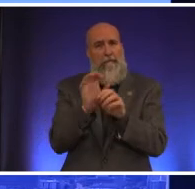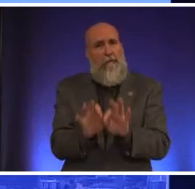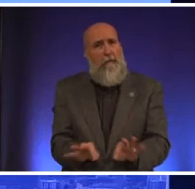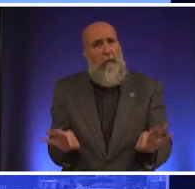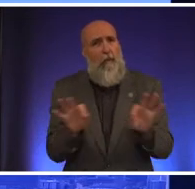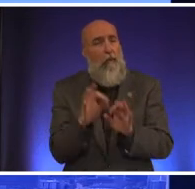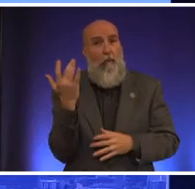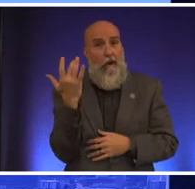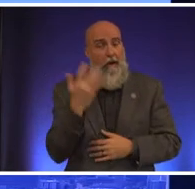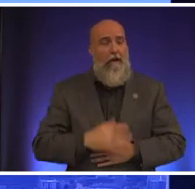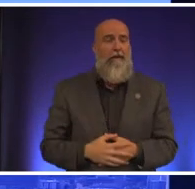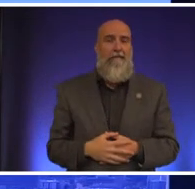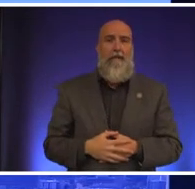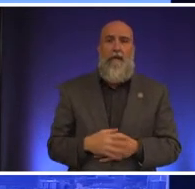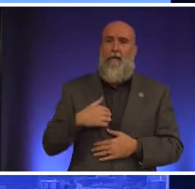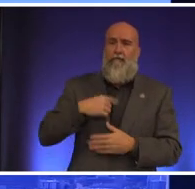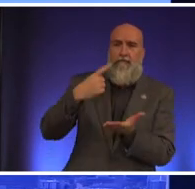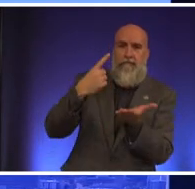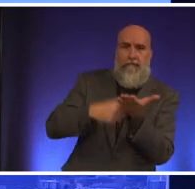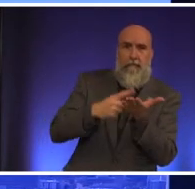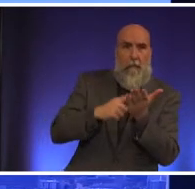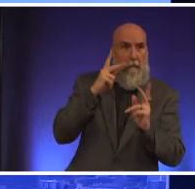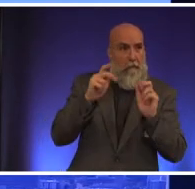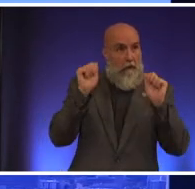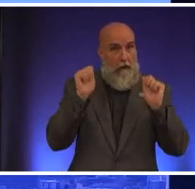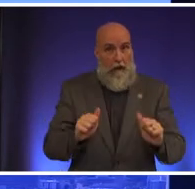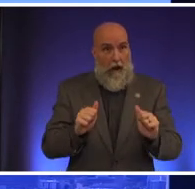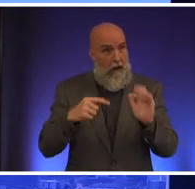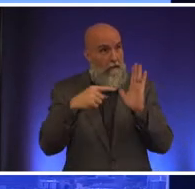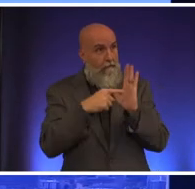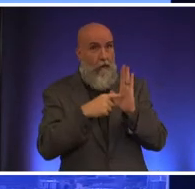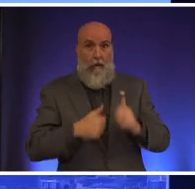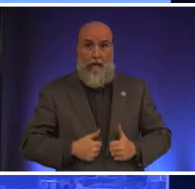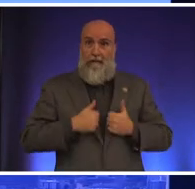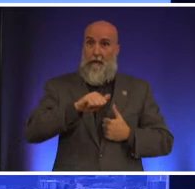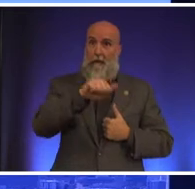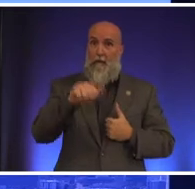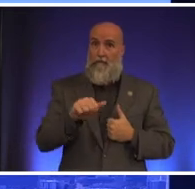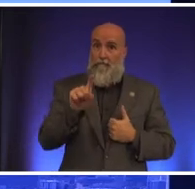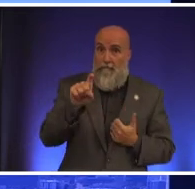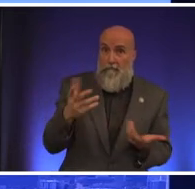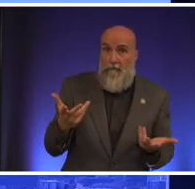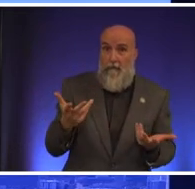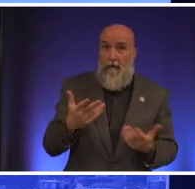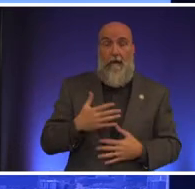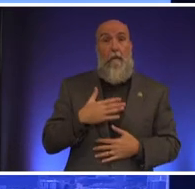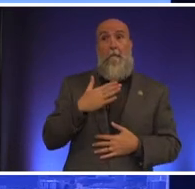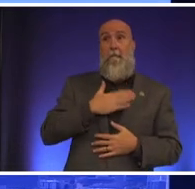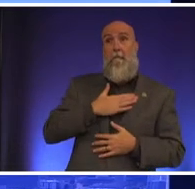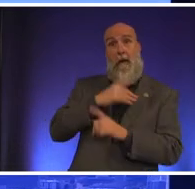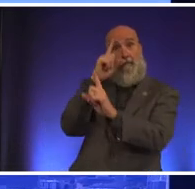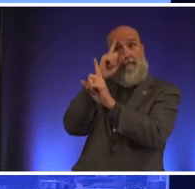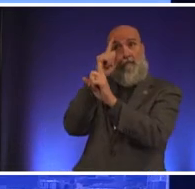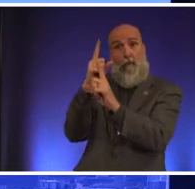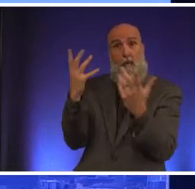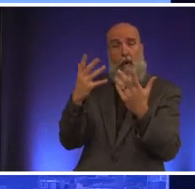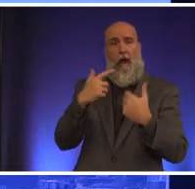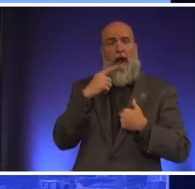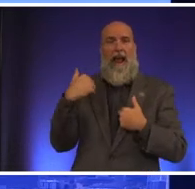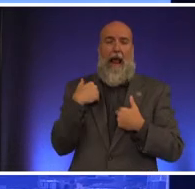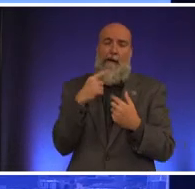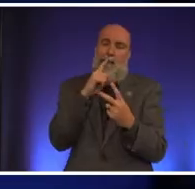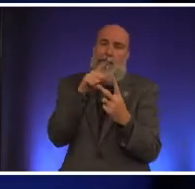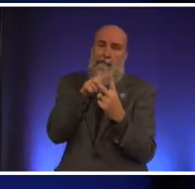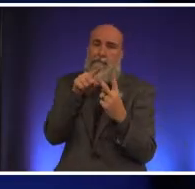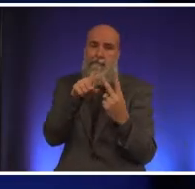because we're talking about whether or not people can afford to live here there are my plan is to approach it from a couple of